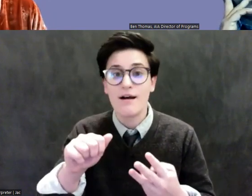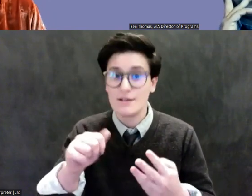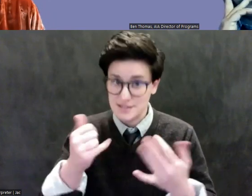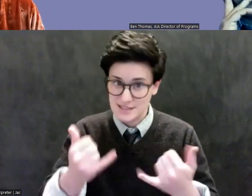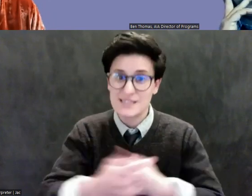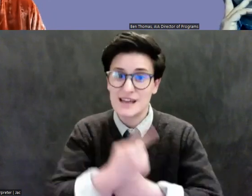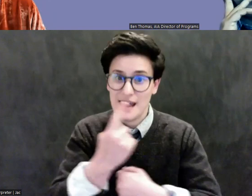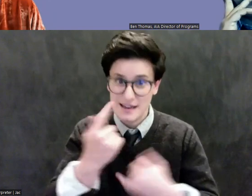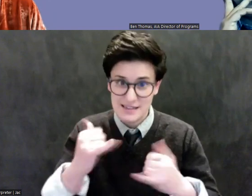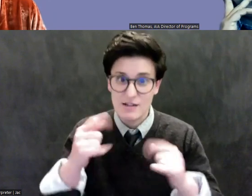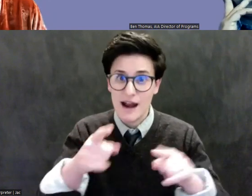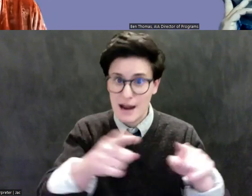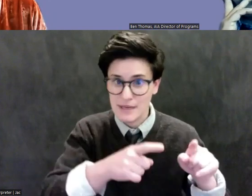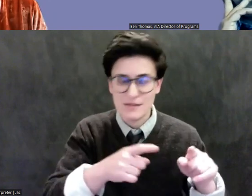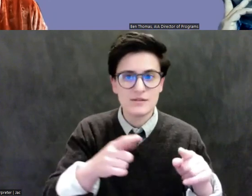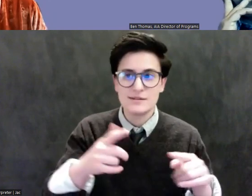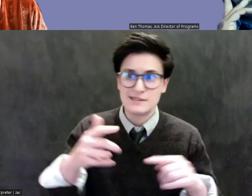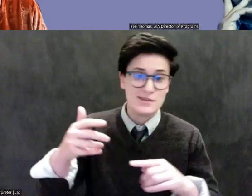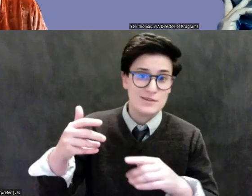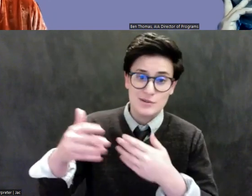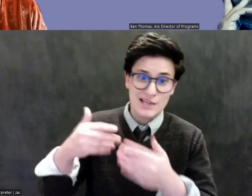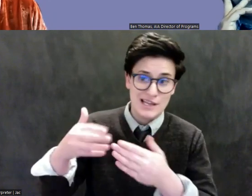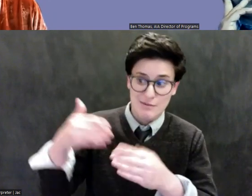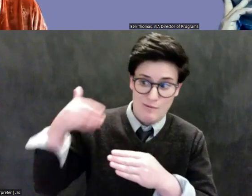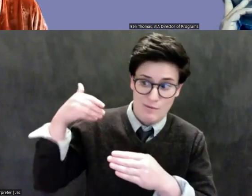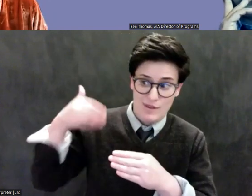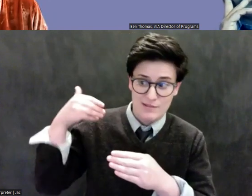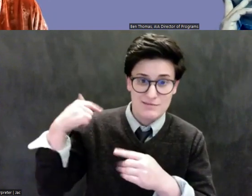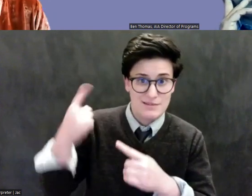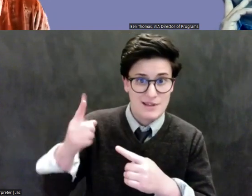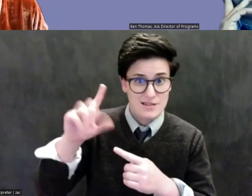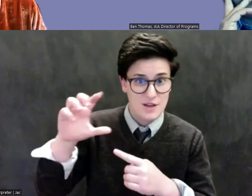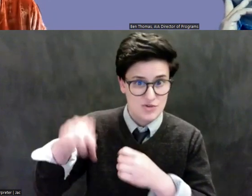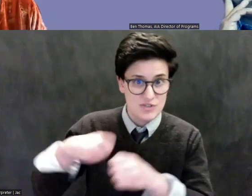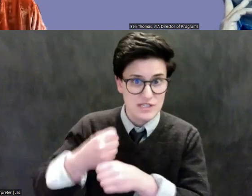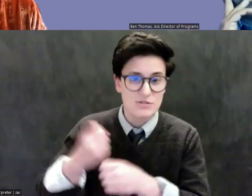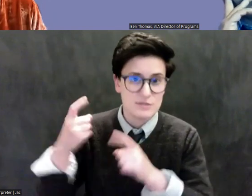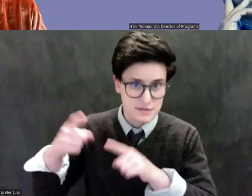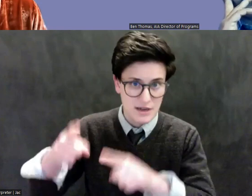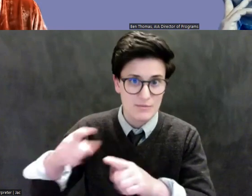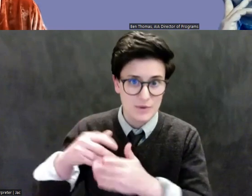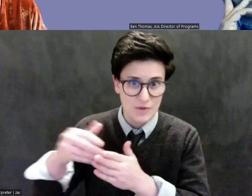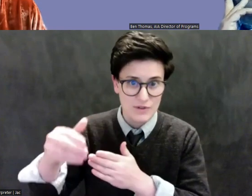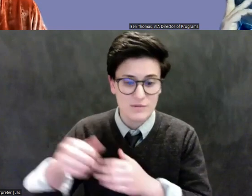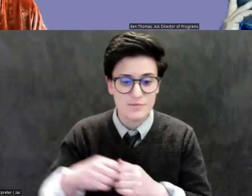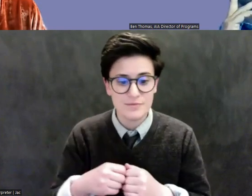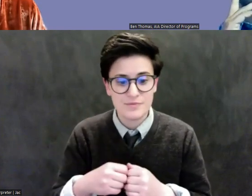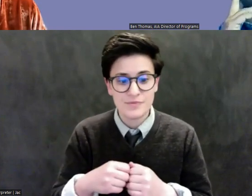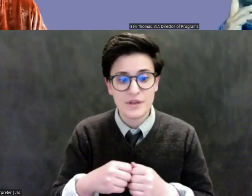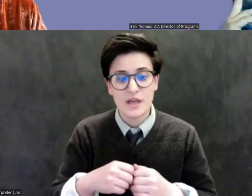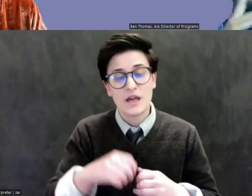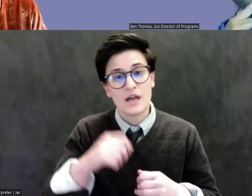years, there's an element of this in there and the antiquities trade part comes in because war is an expensive business.